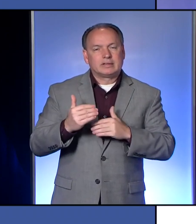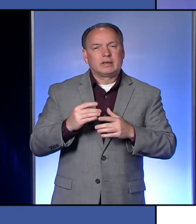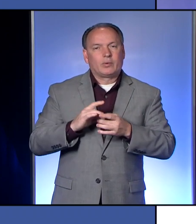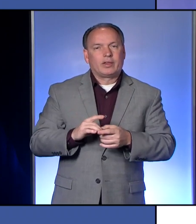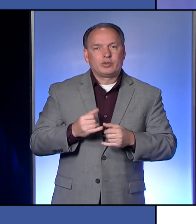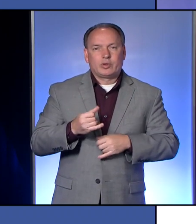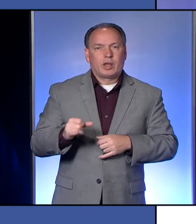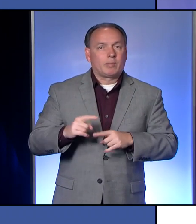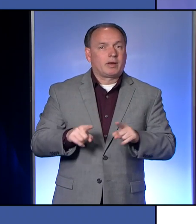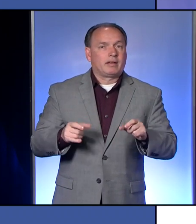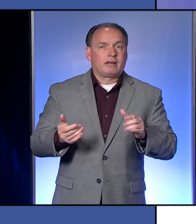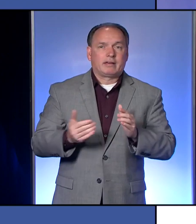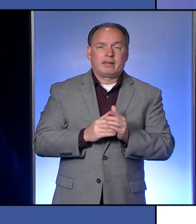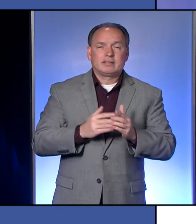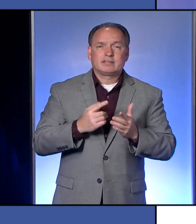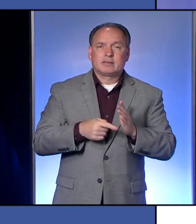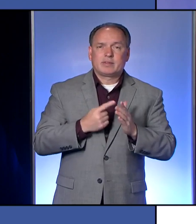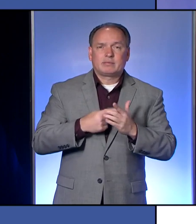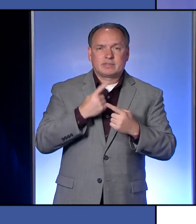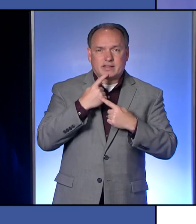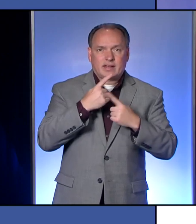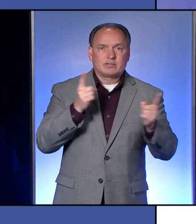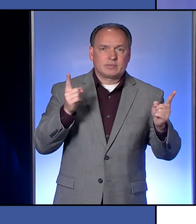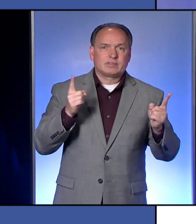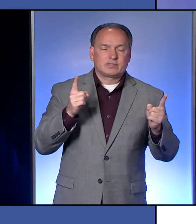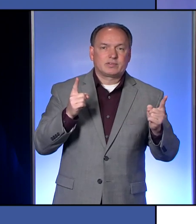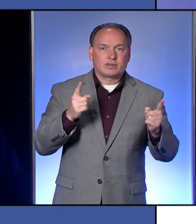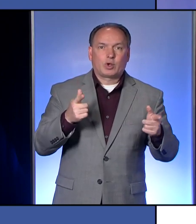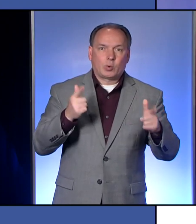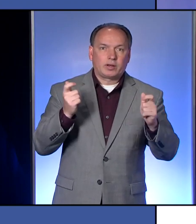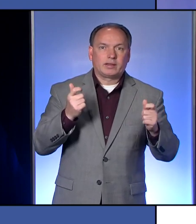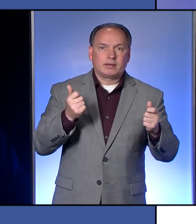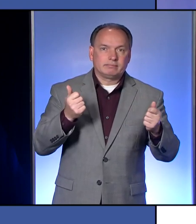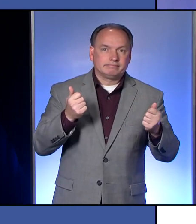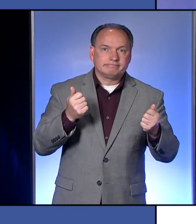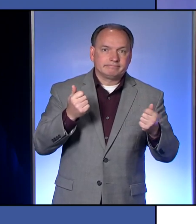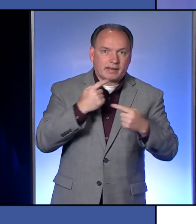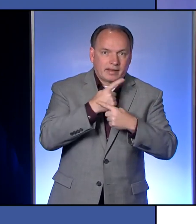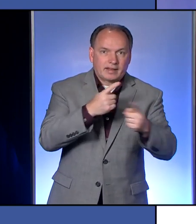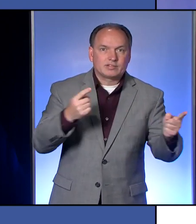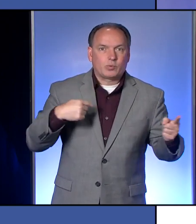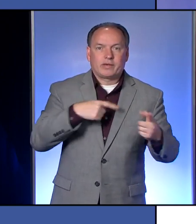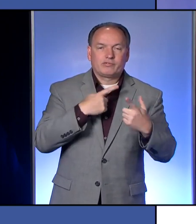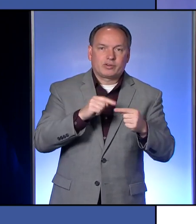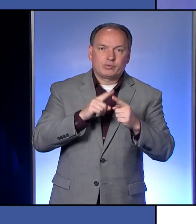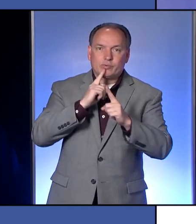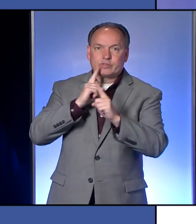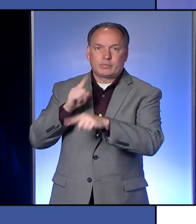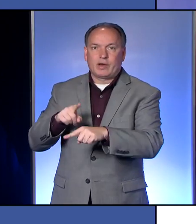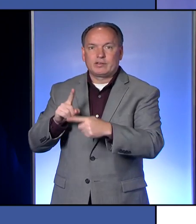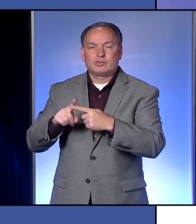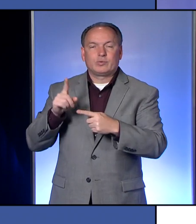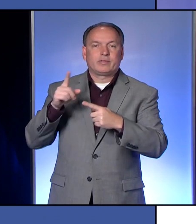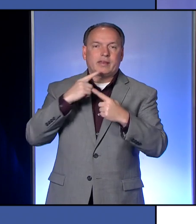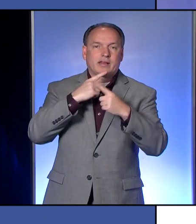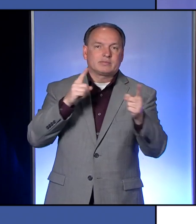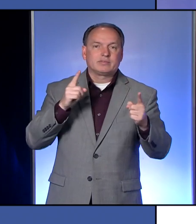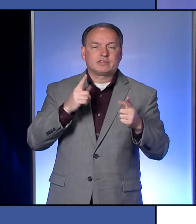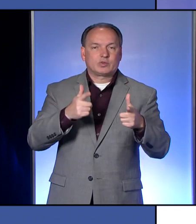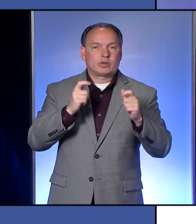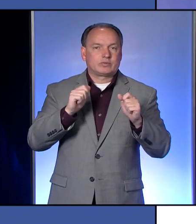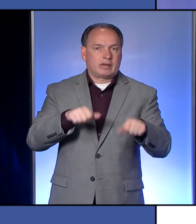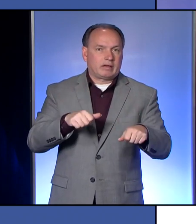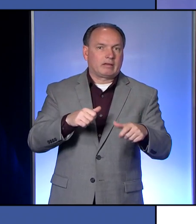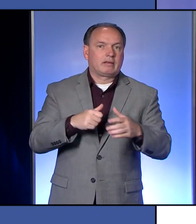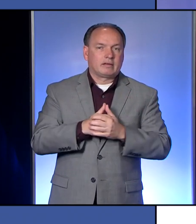again, sometimes these announcements have been made very quickly and we've had to try to respond to those announcements as quick as